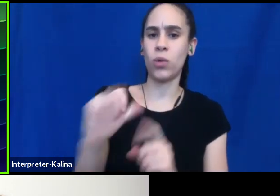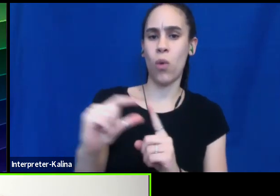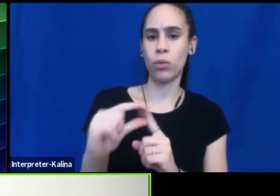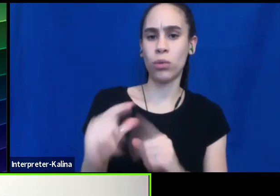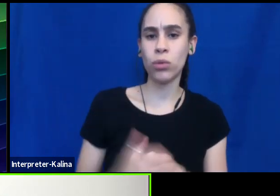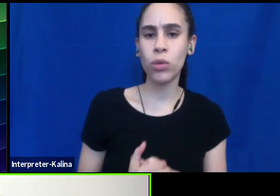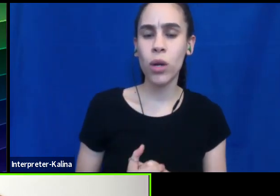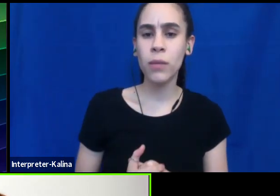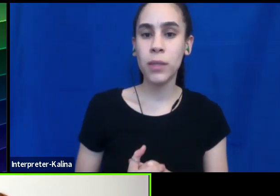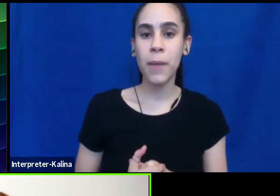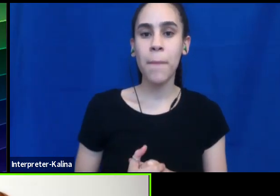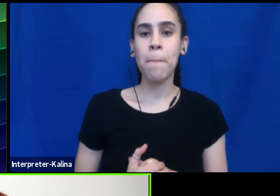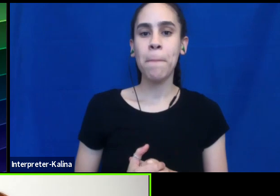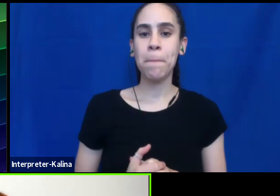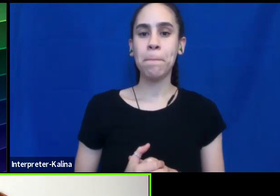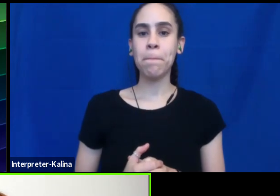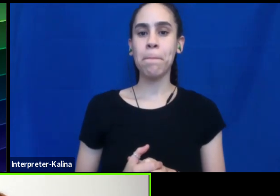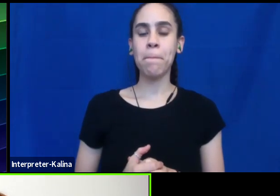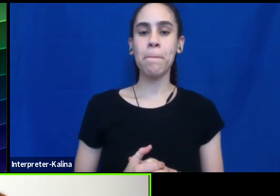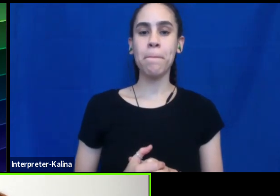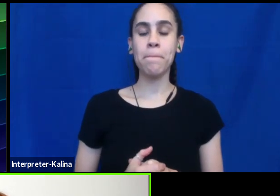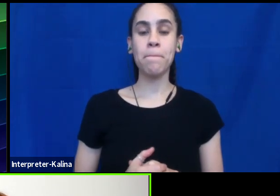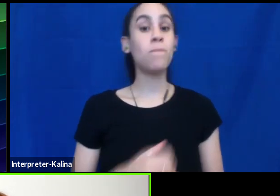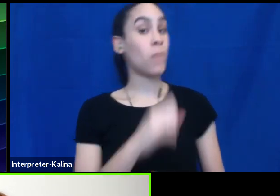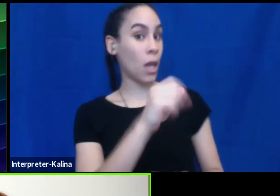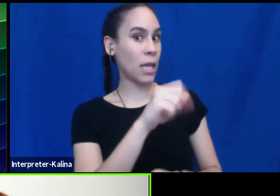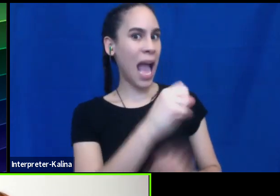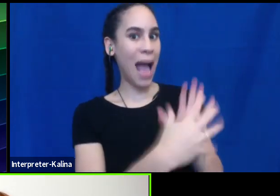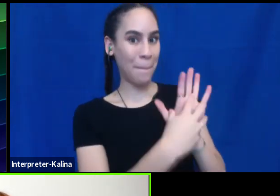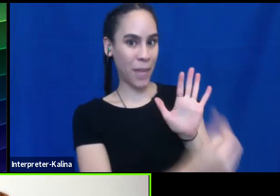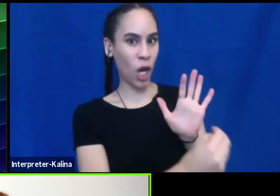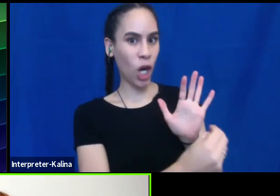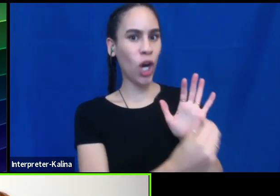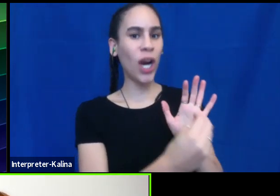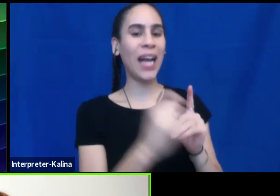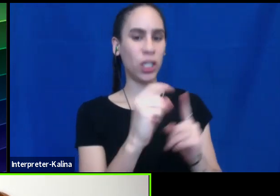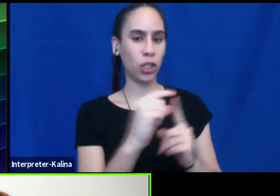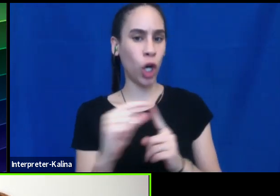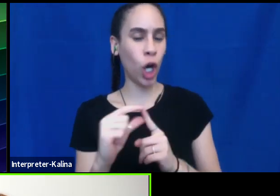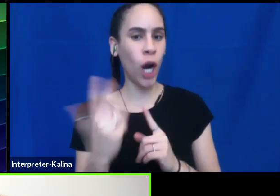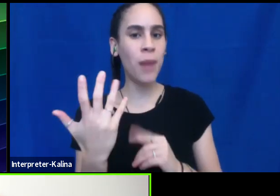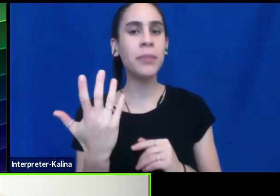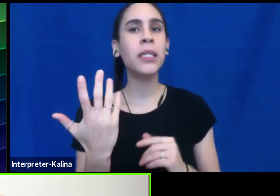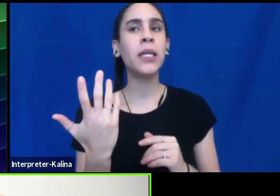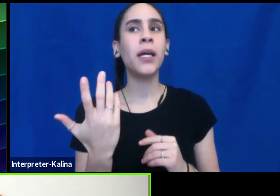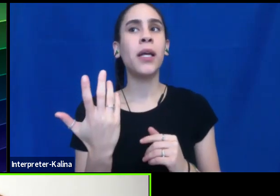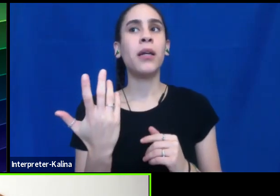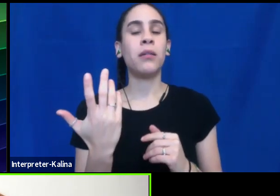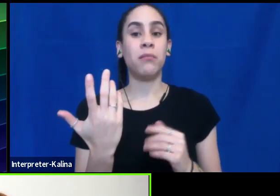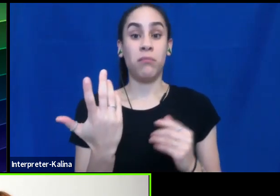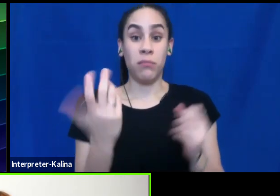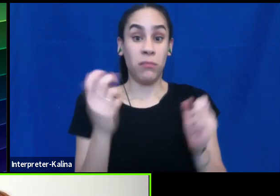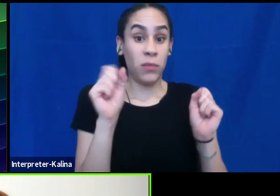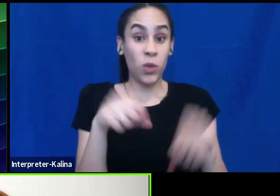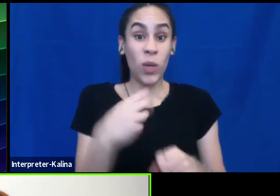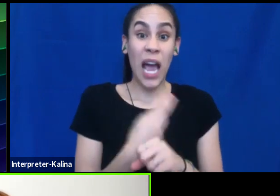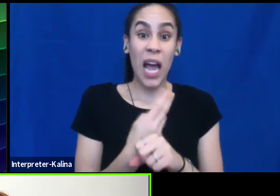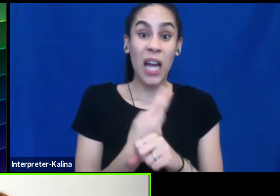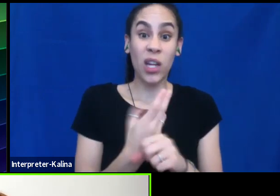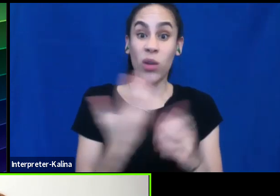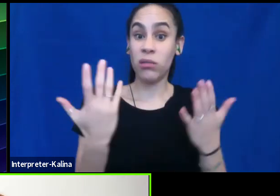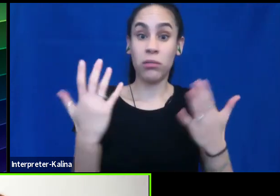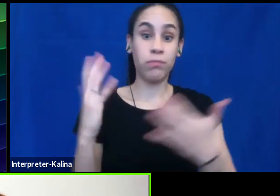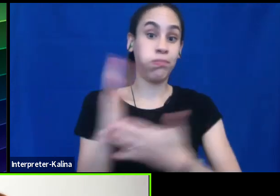Yeah. That, uh, the mirroring in particular mirroring terms can be used pretty much across identities,